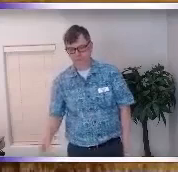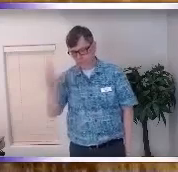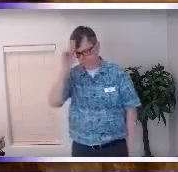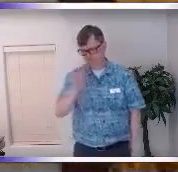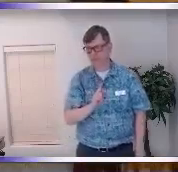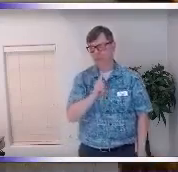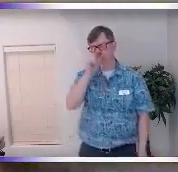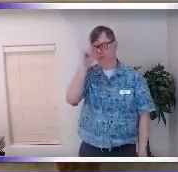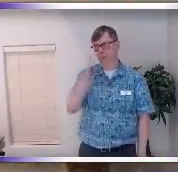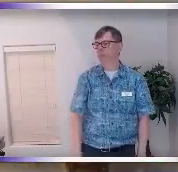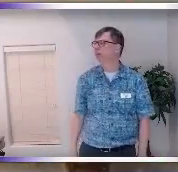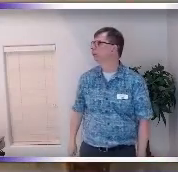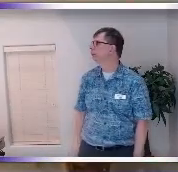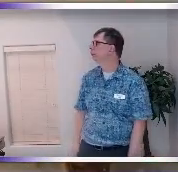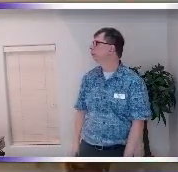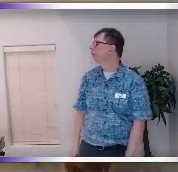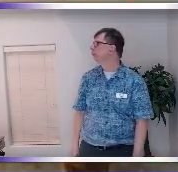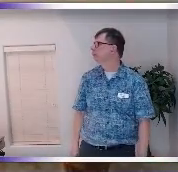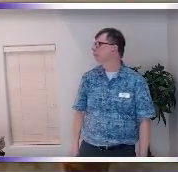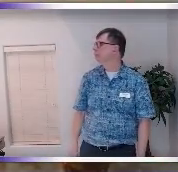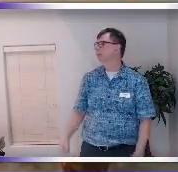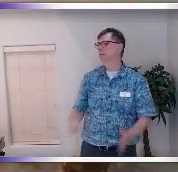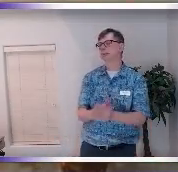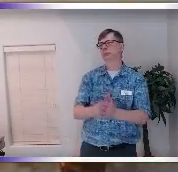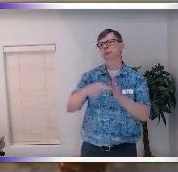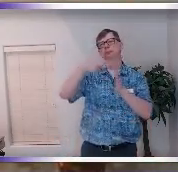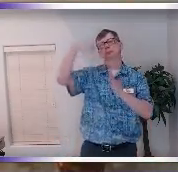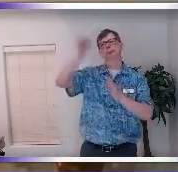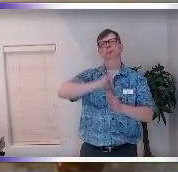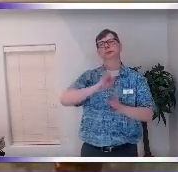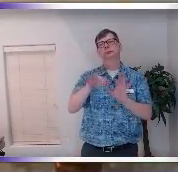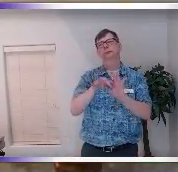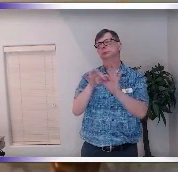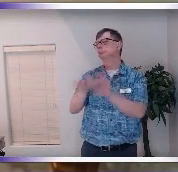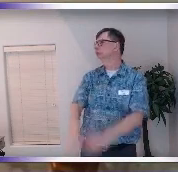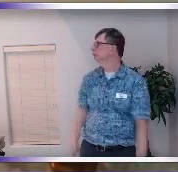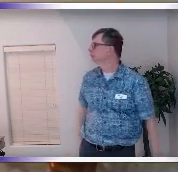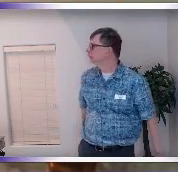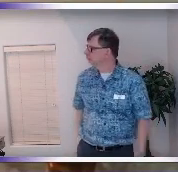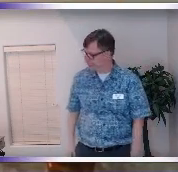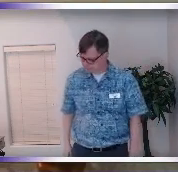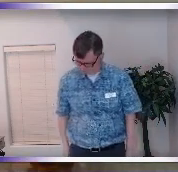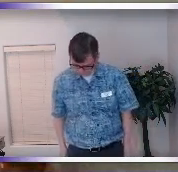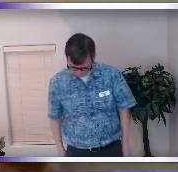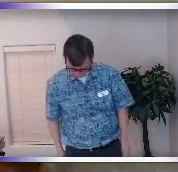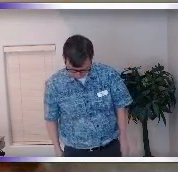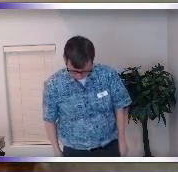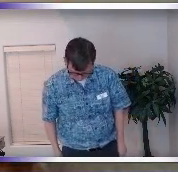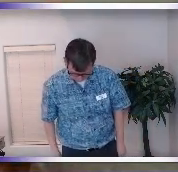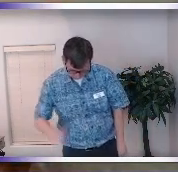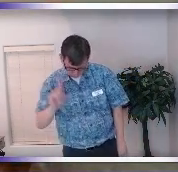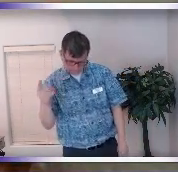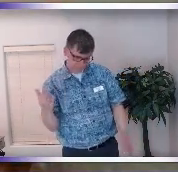I had to look that up because I'm often challenged with the words that I'm used use um and so we we want